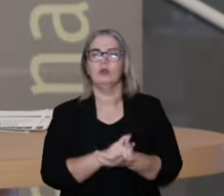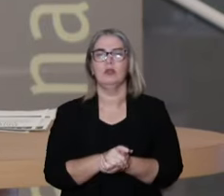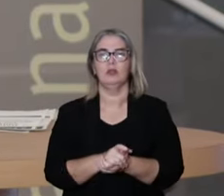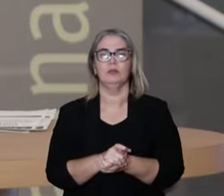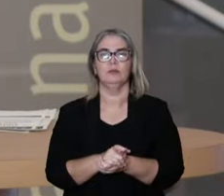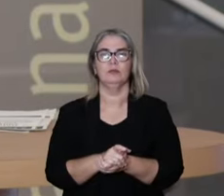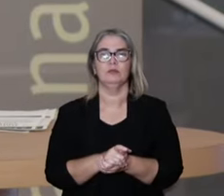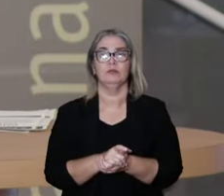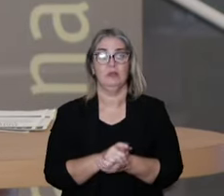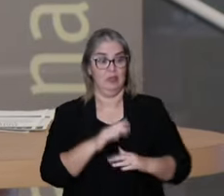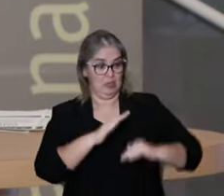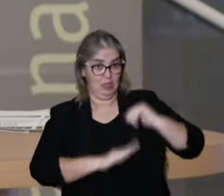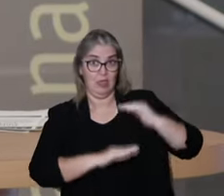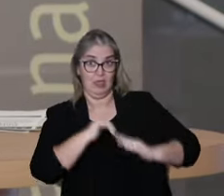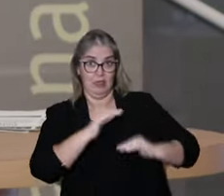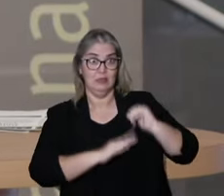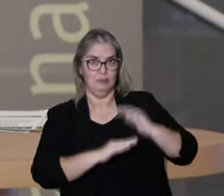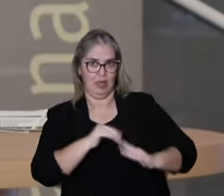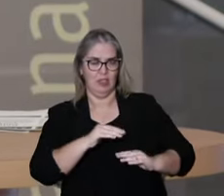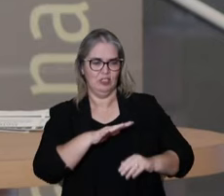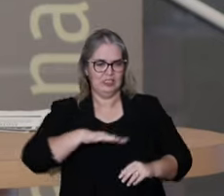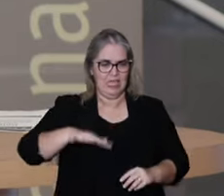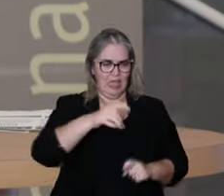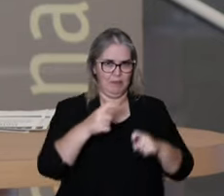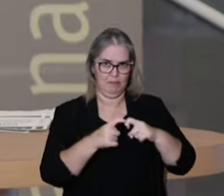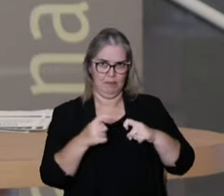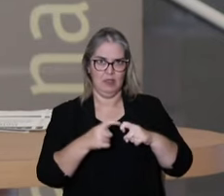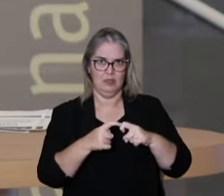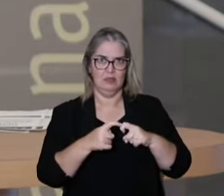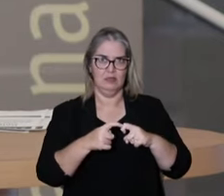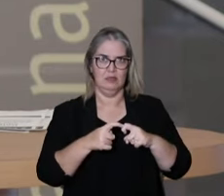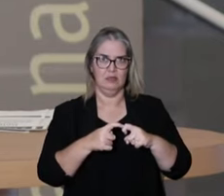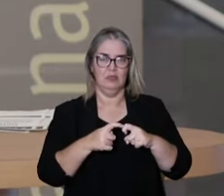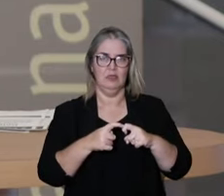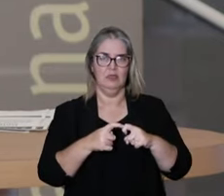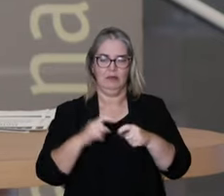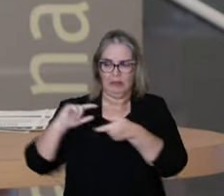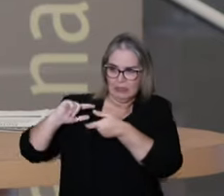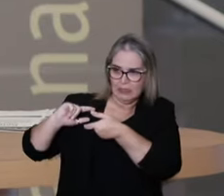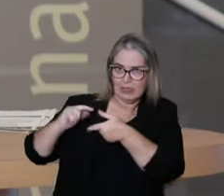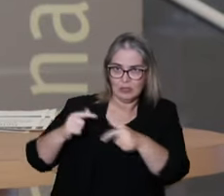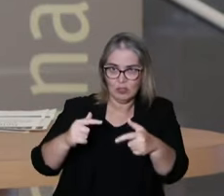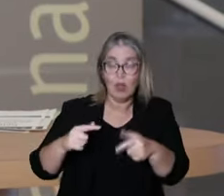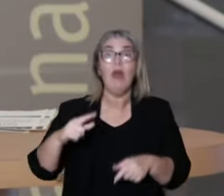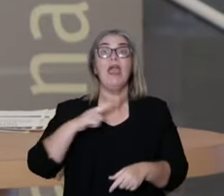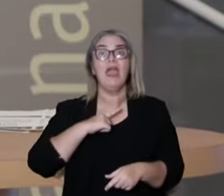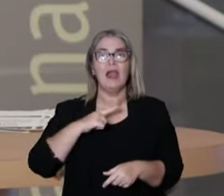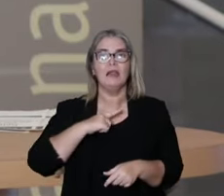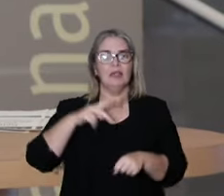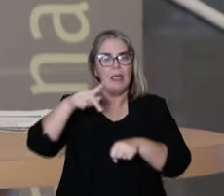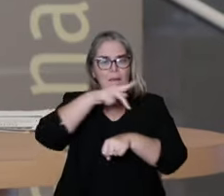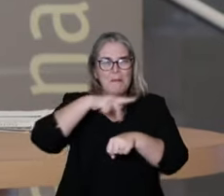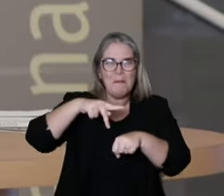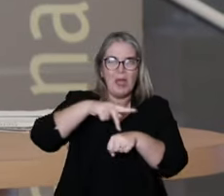by telling you that the traditional medicines exist